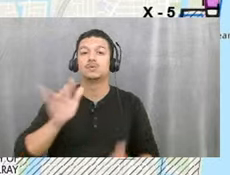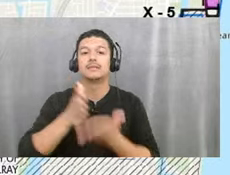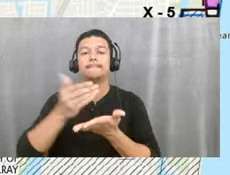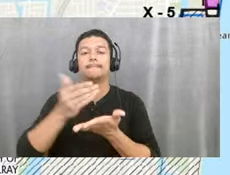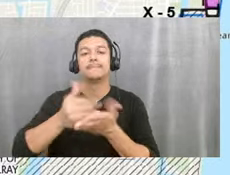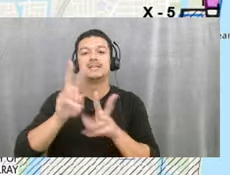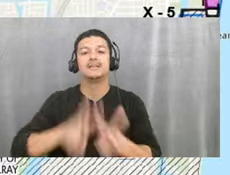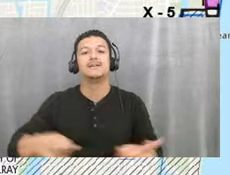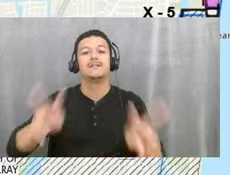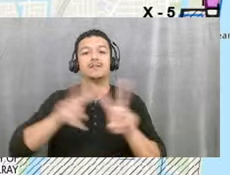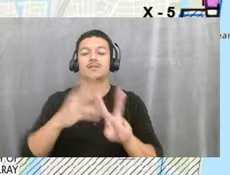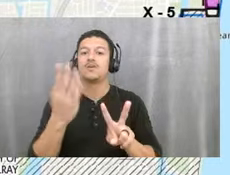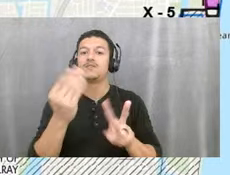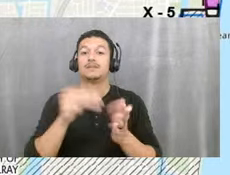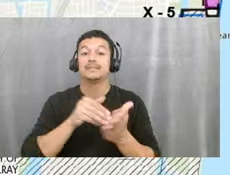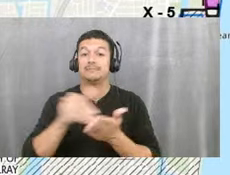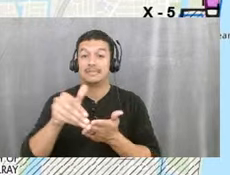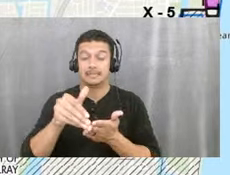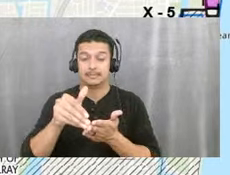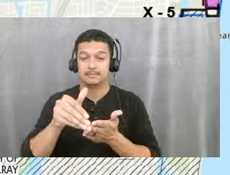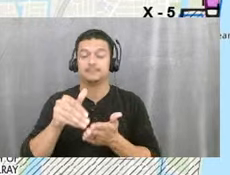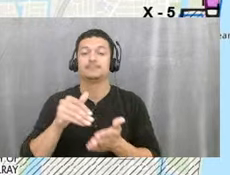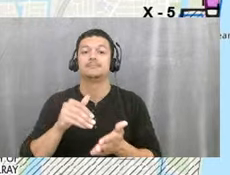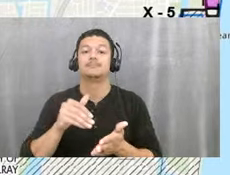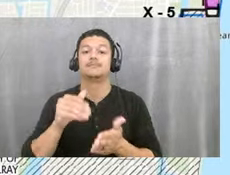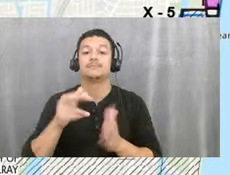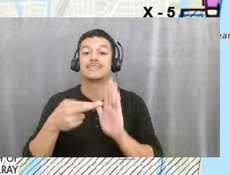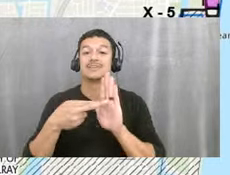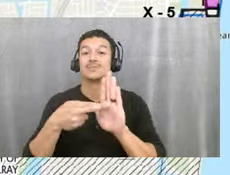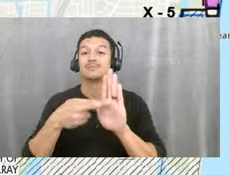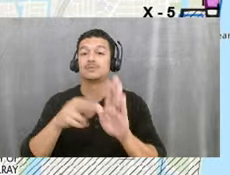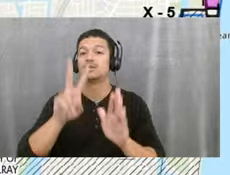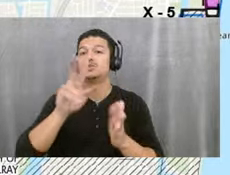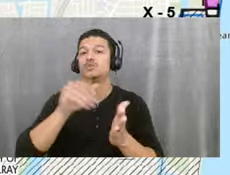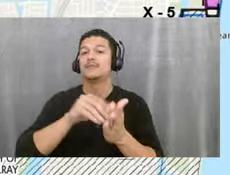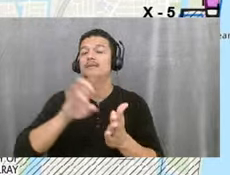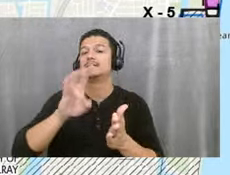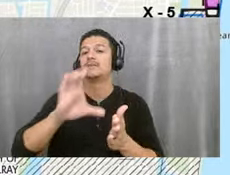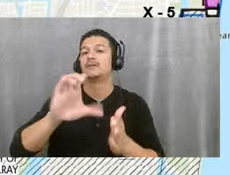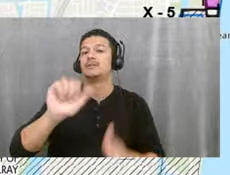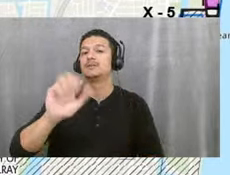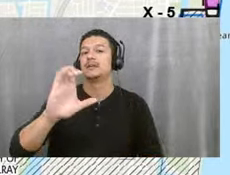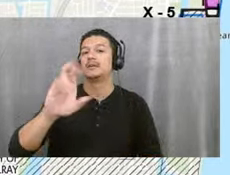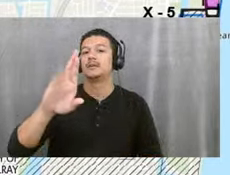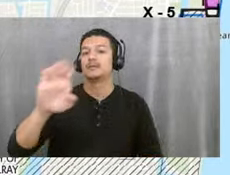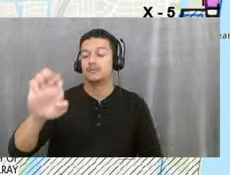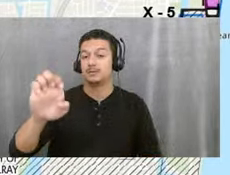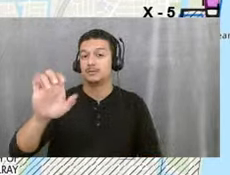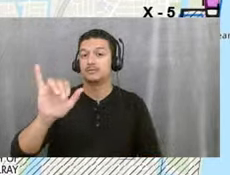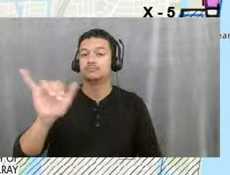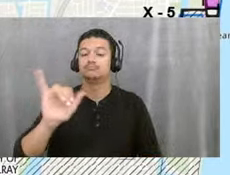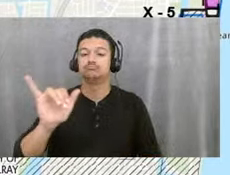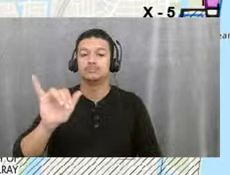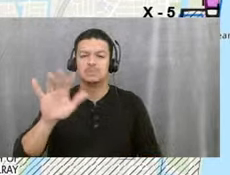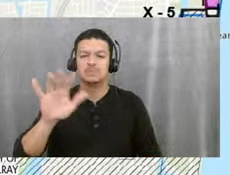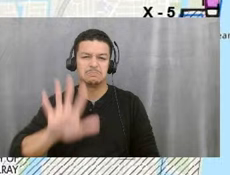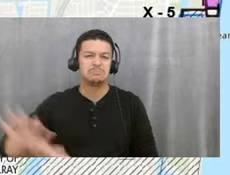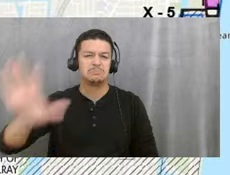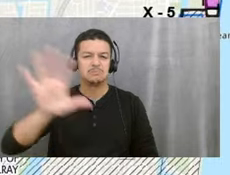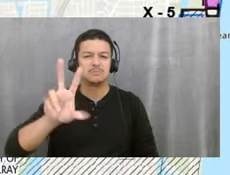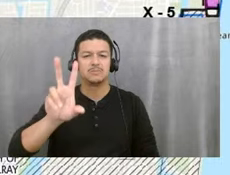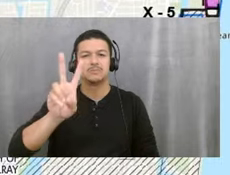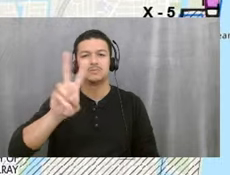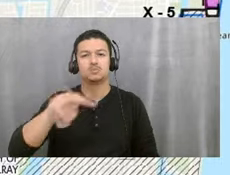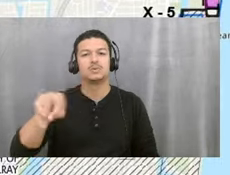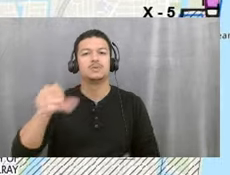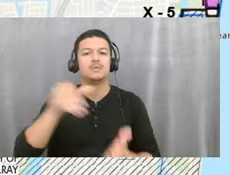14 million and represents 2,700 acres and approximately a population of 22,000 people.